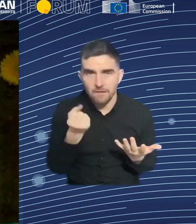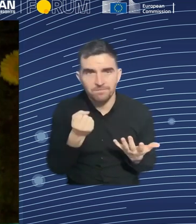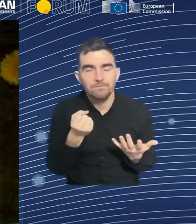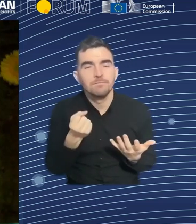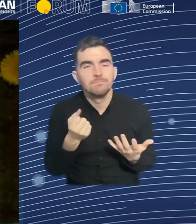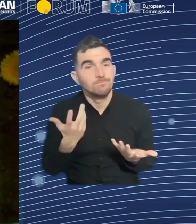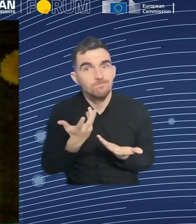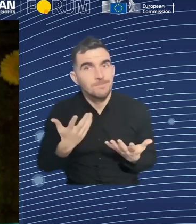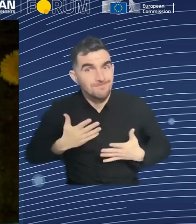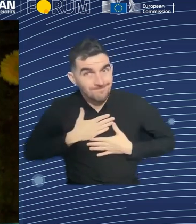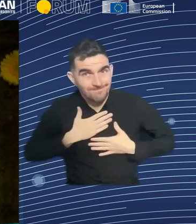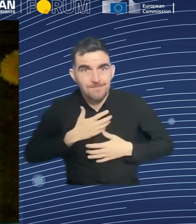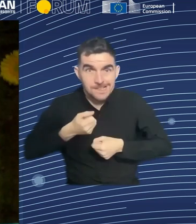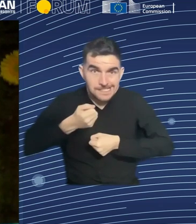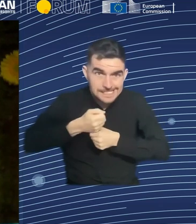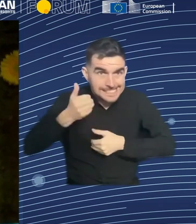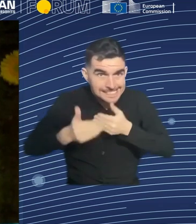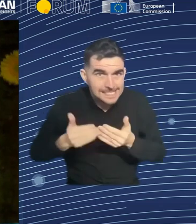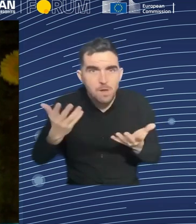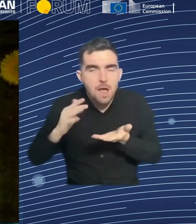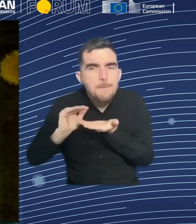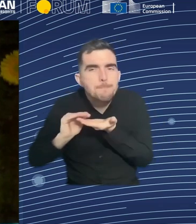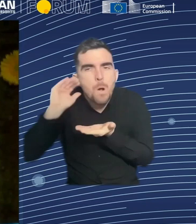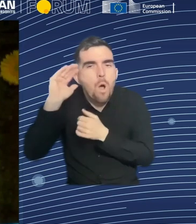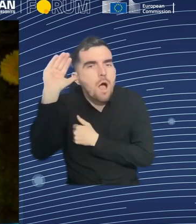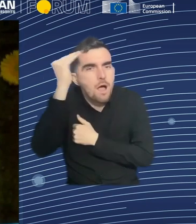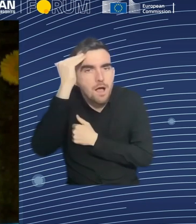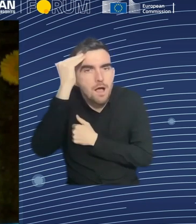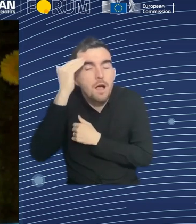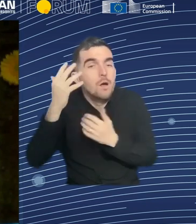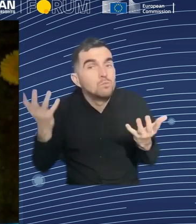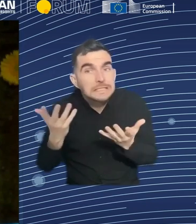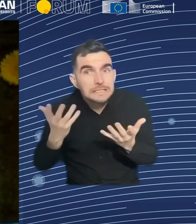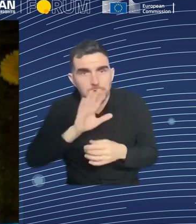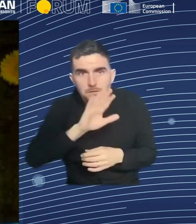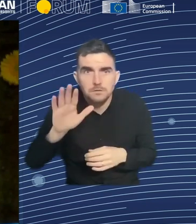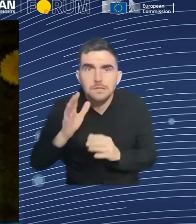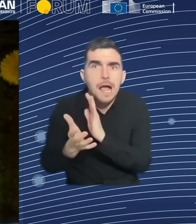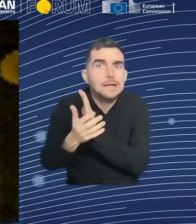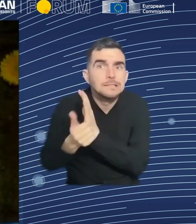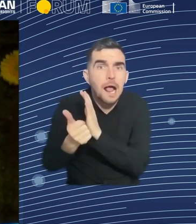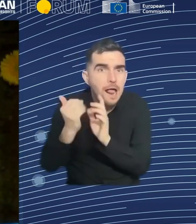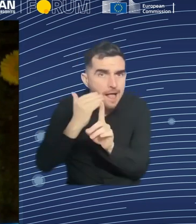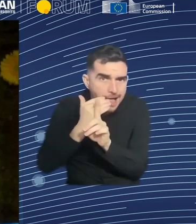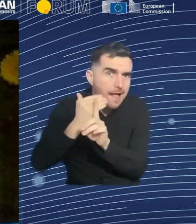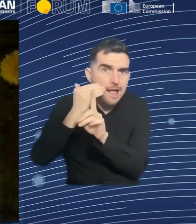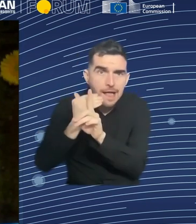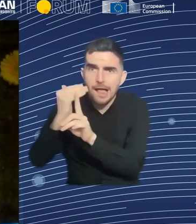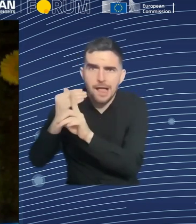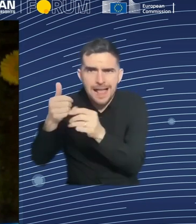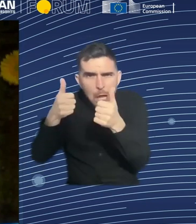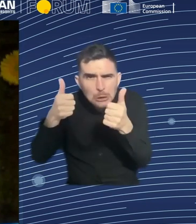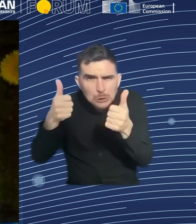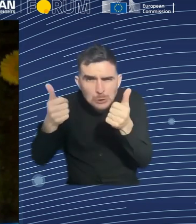that this upskilling is good for the employees. And we invent